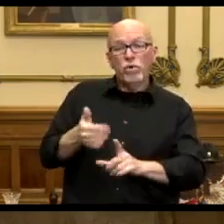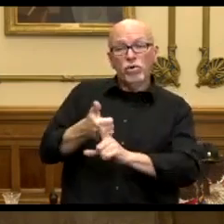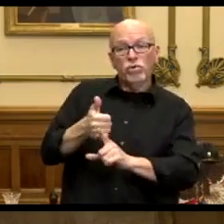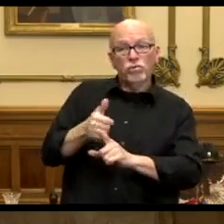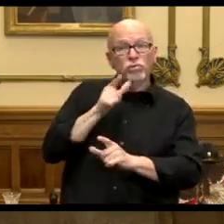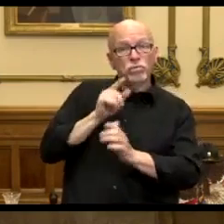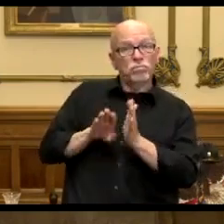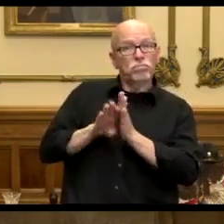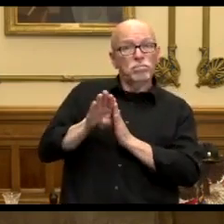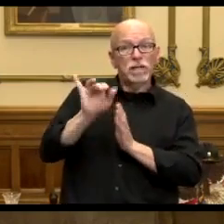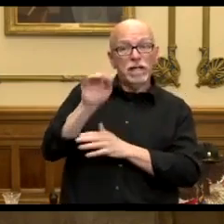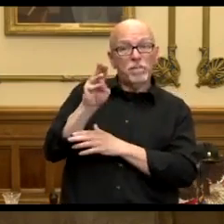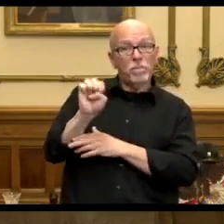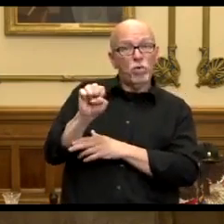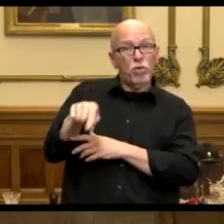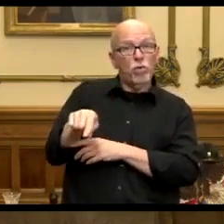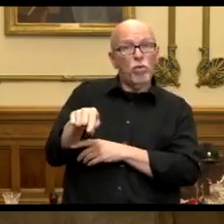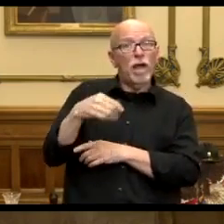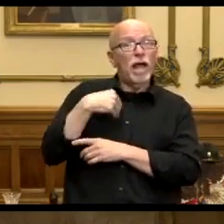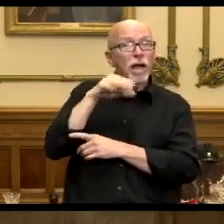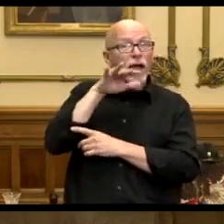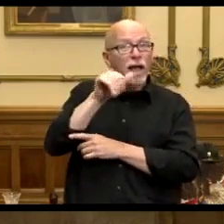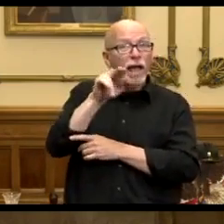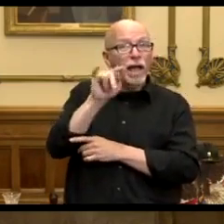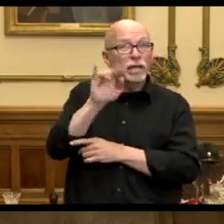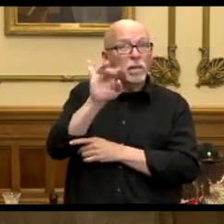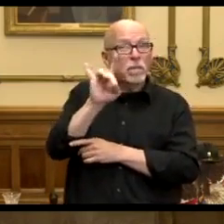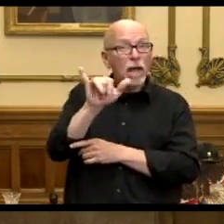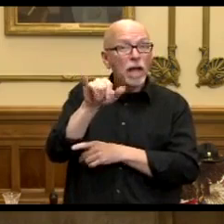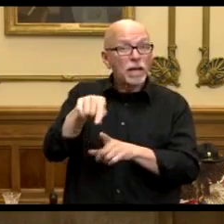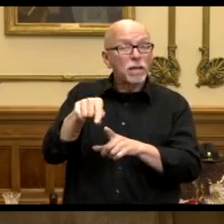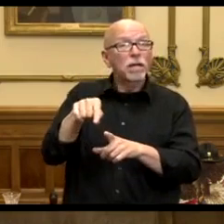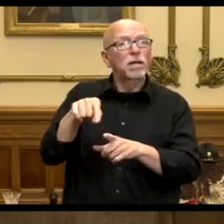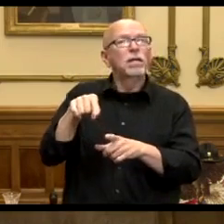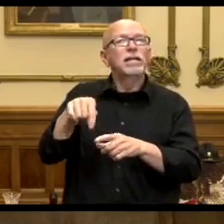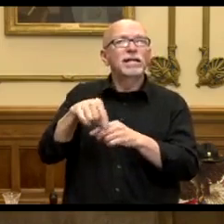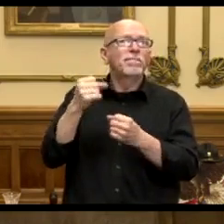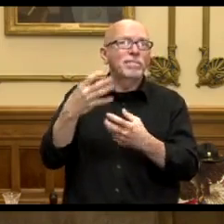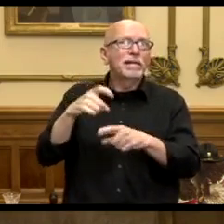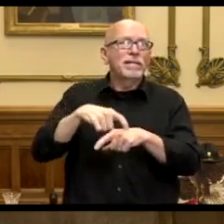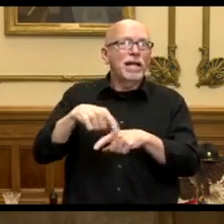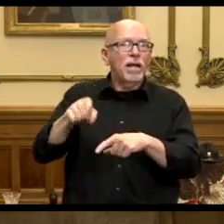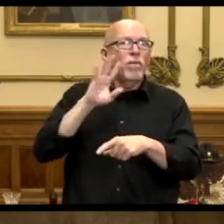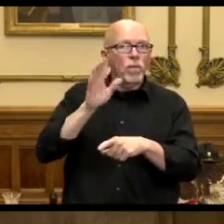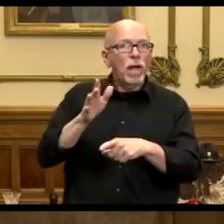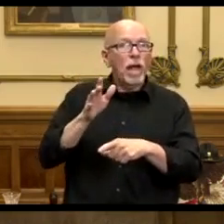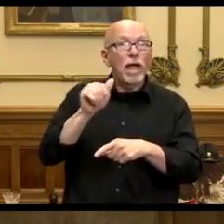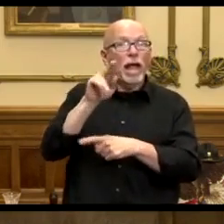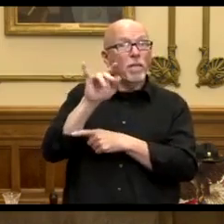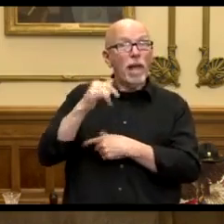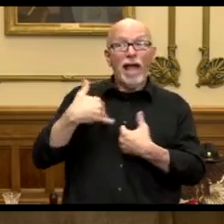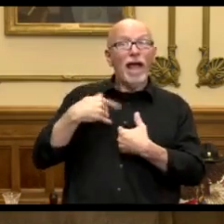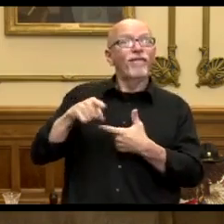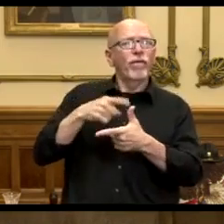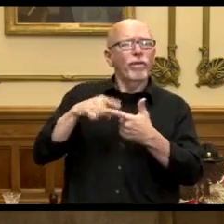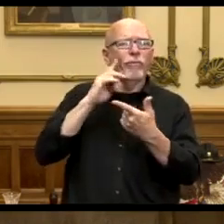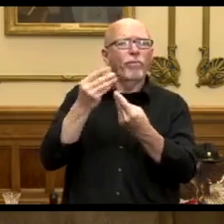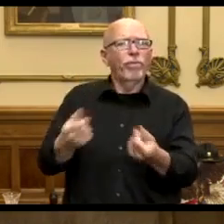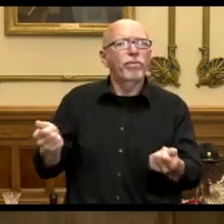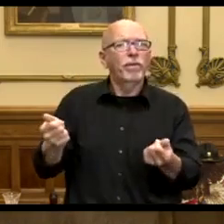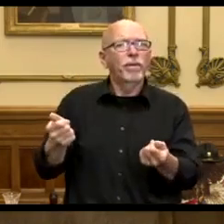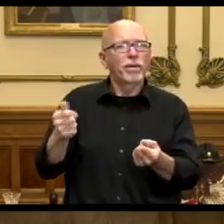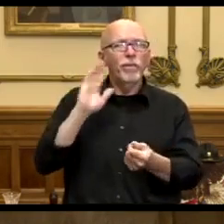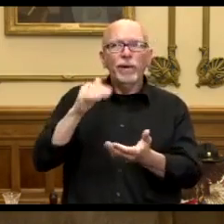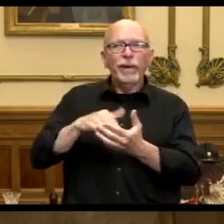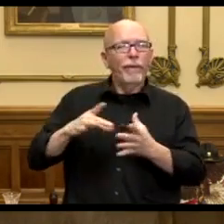do develop immunity, develop antibodies, unfortunately, those antibodies in many cases are disappearing very quickly. So the concern